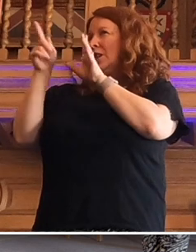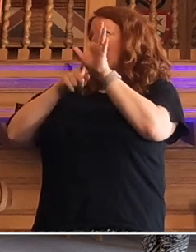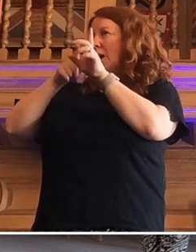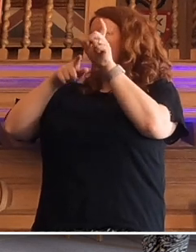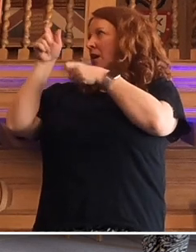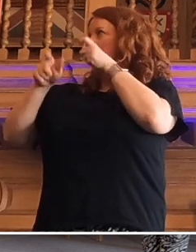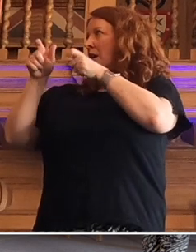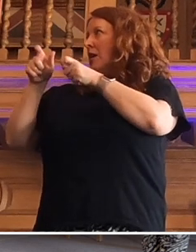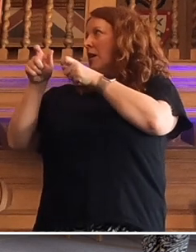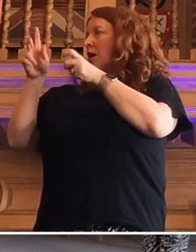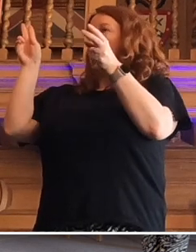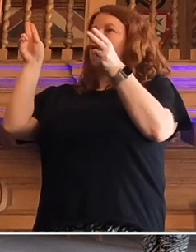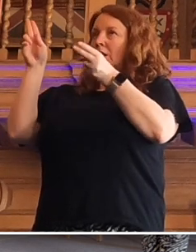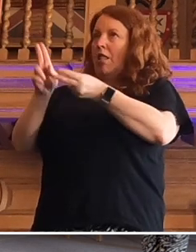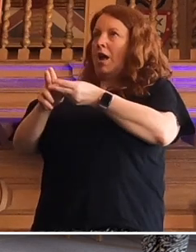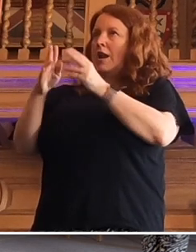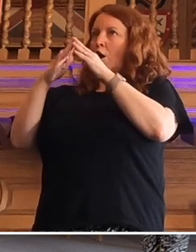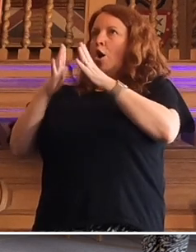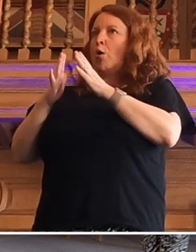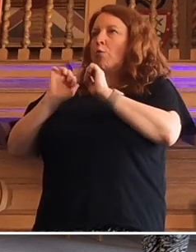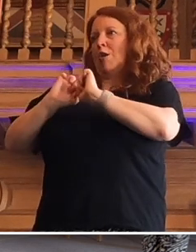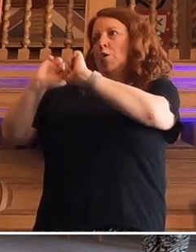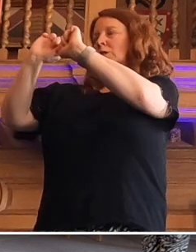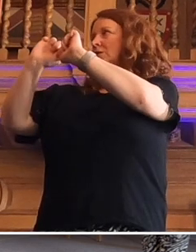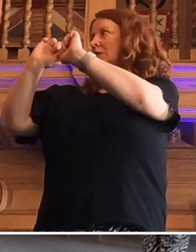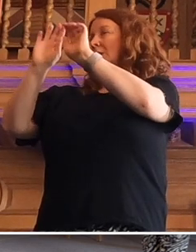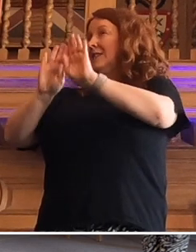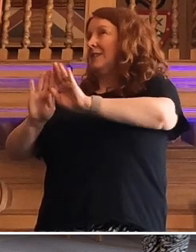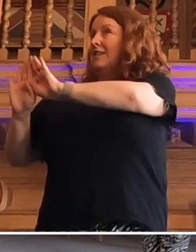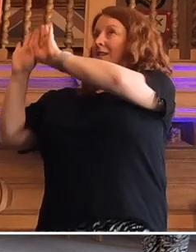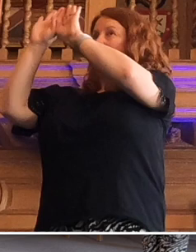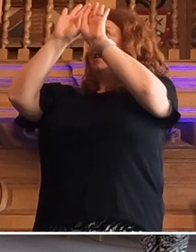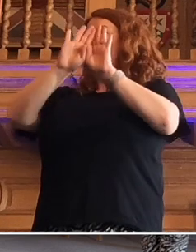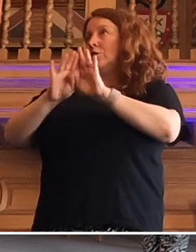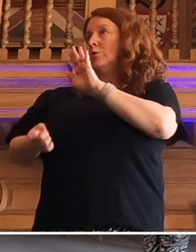decline in homeownership, which is a national phenomenon.